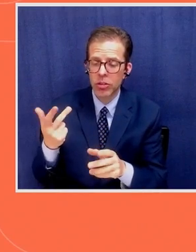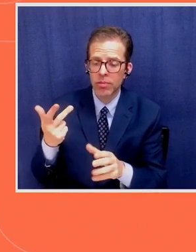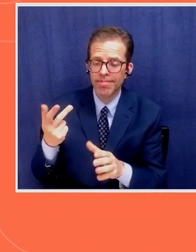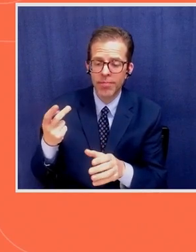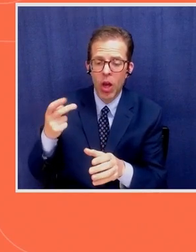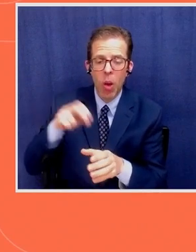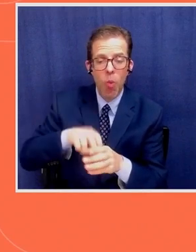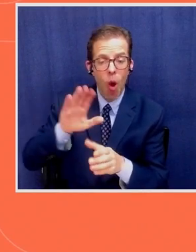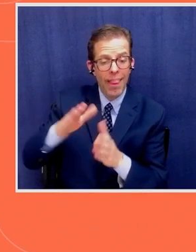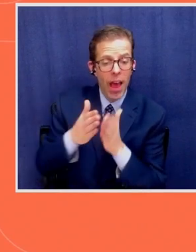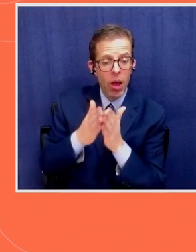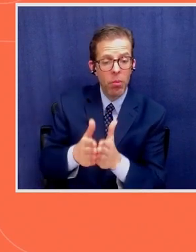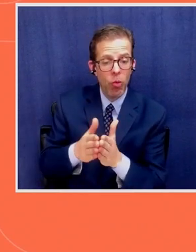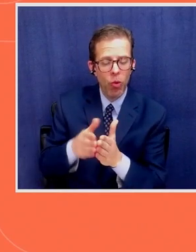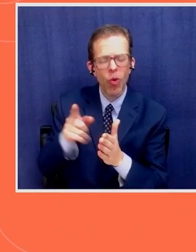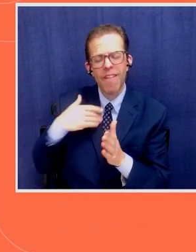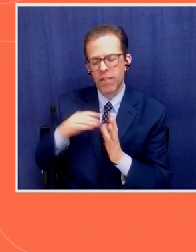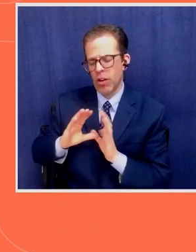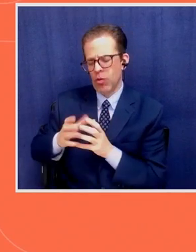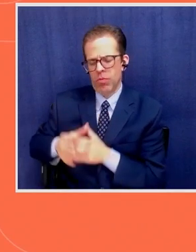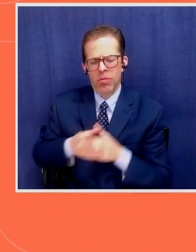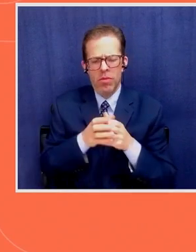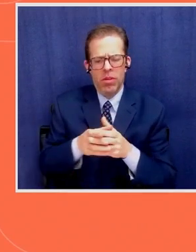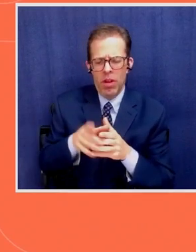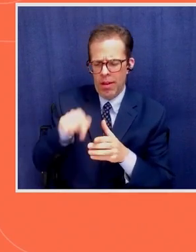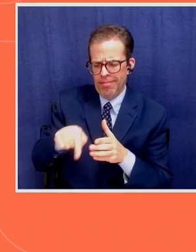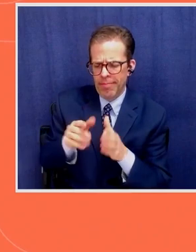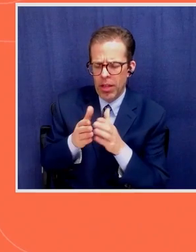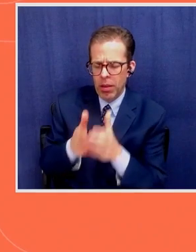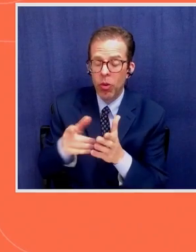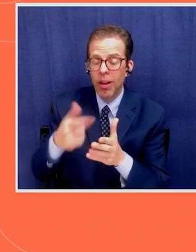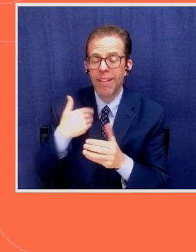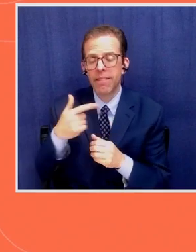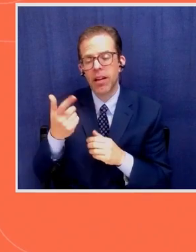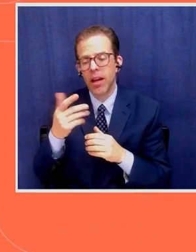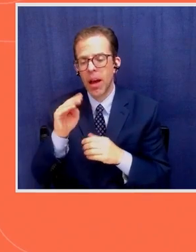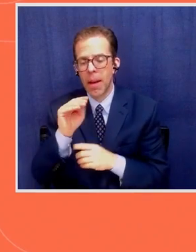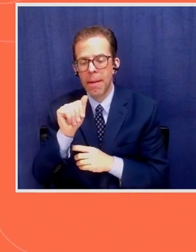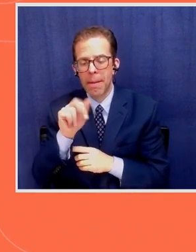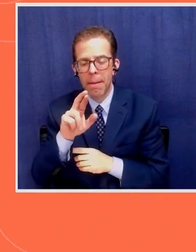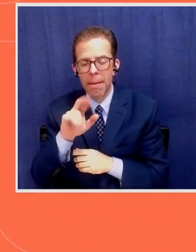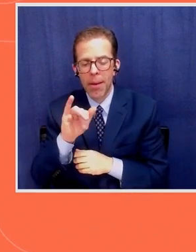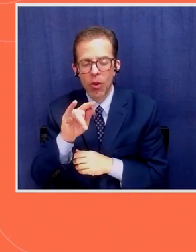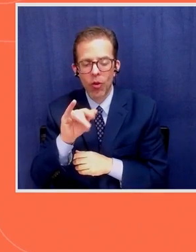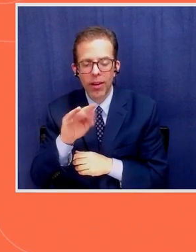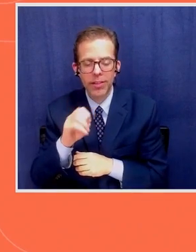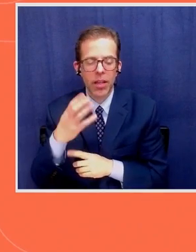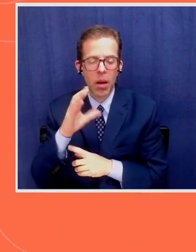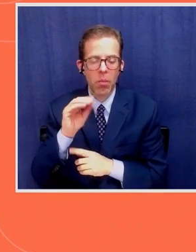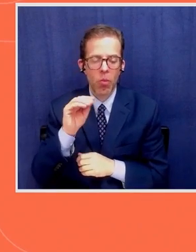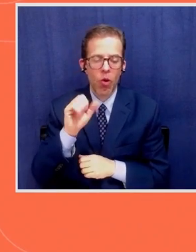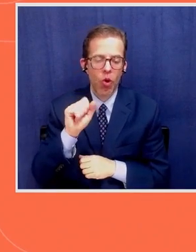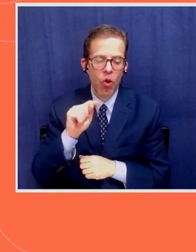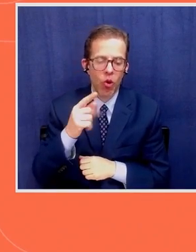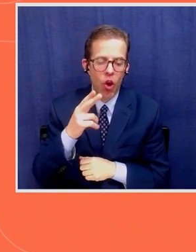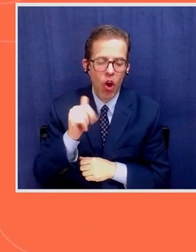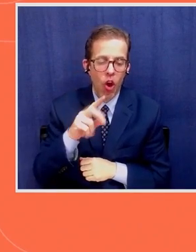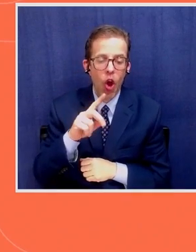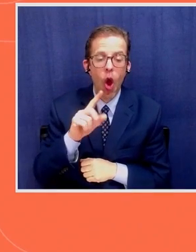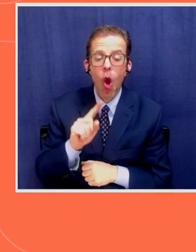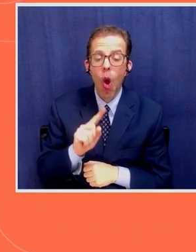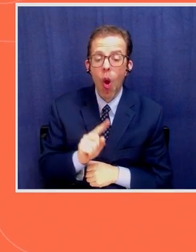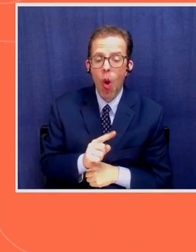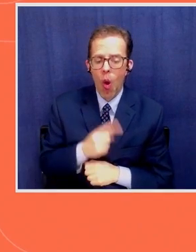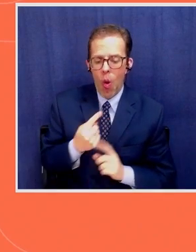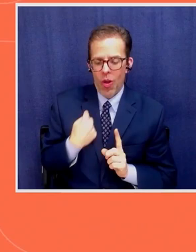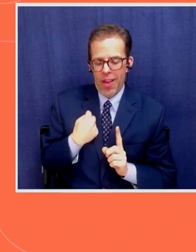Fisheries take the lead, of course. But you have people from Maritime, the Coast Guard, because only the laws of Liberia, only the Liberian Coast Guard can enforce.